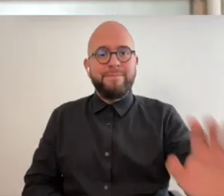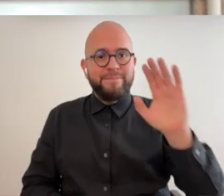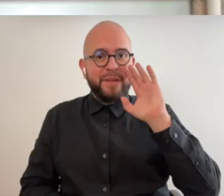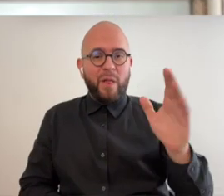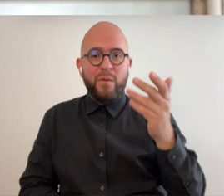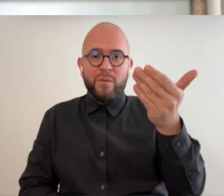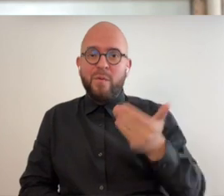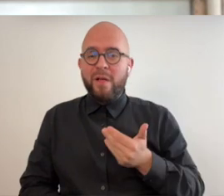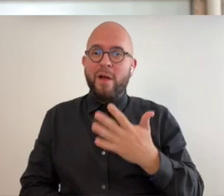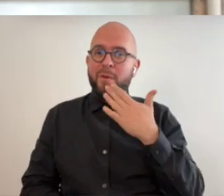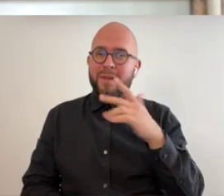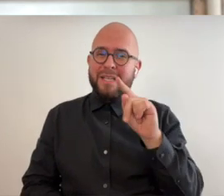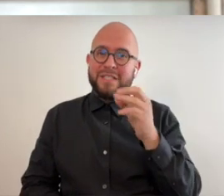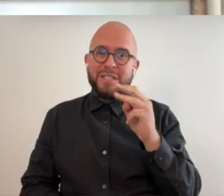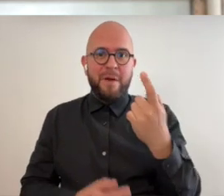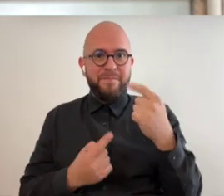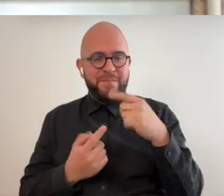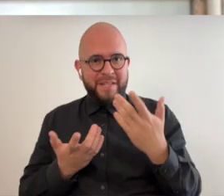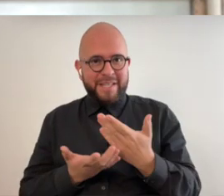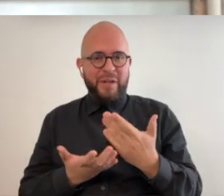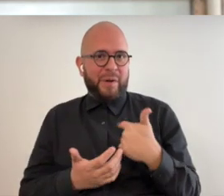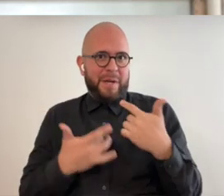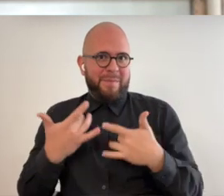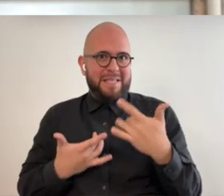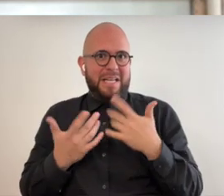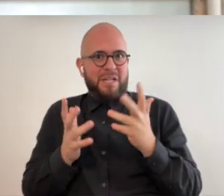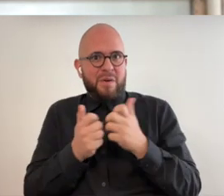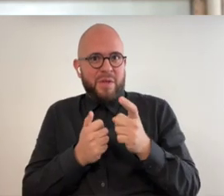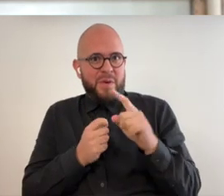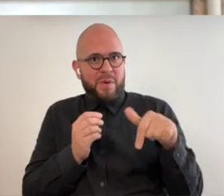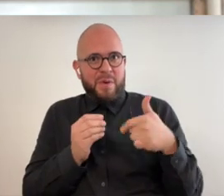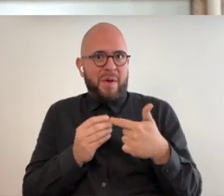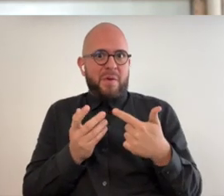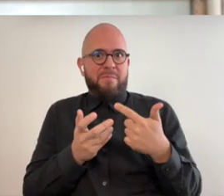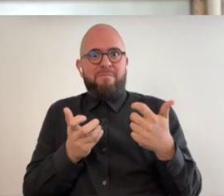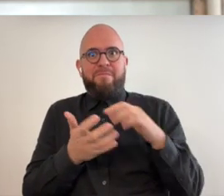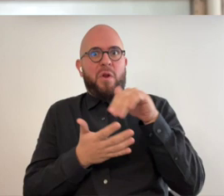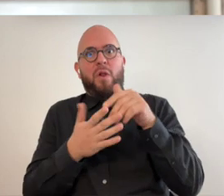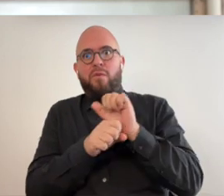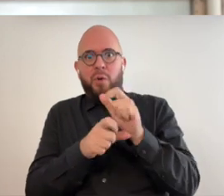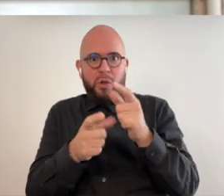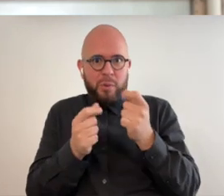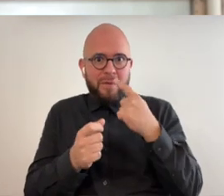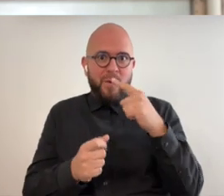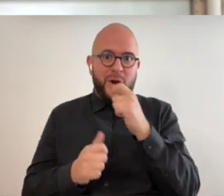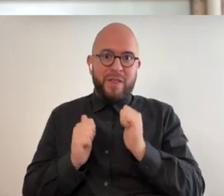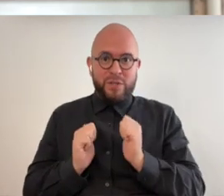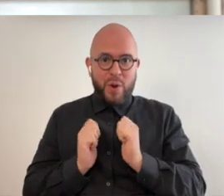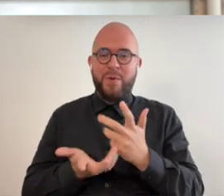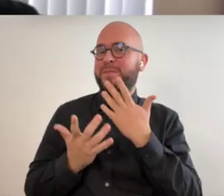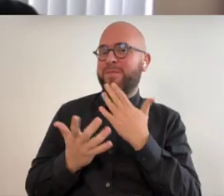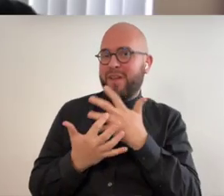hey and welcome thanks so much tom for being here i'm really excited to talk to you about all the work that you're doing for the show